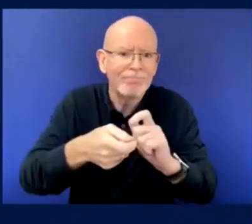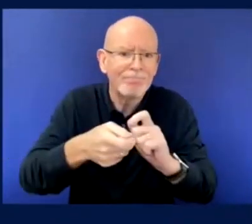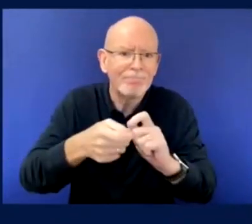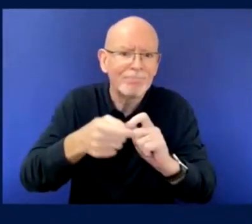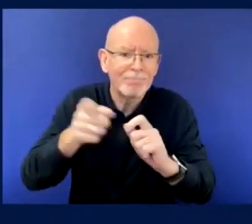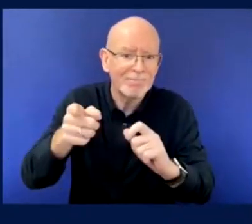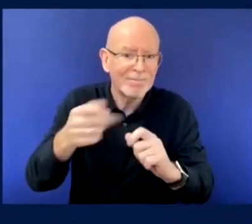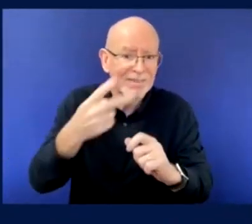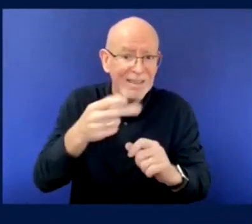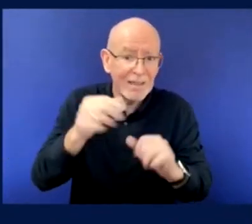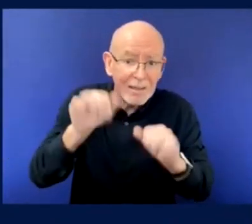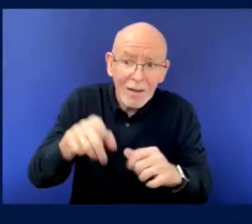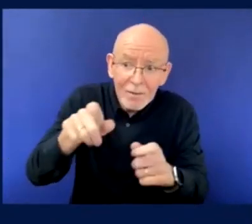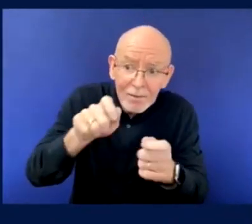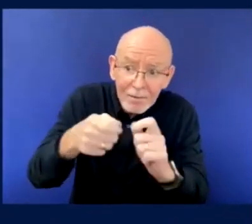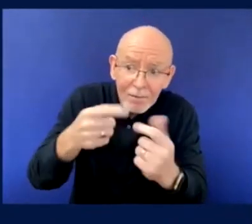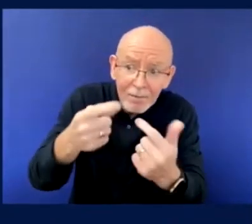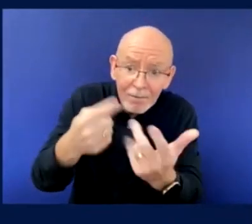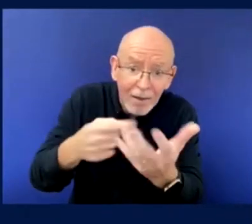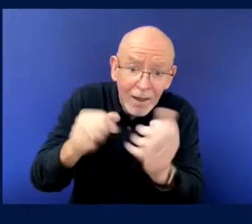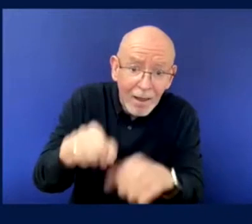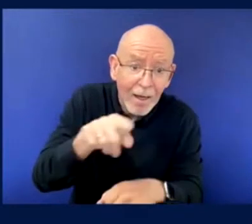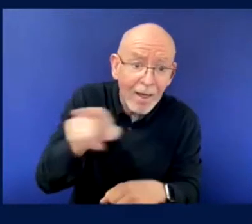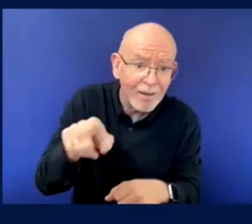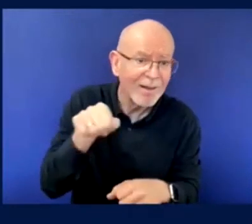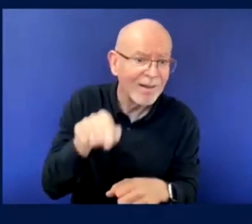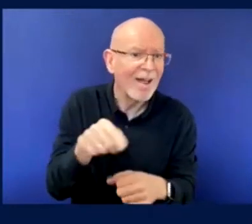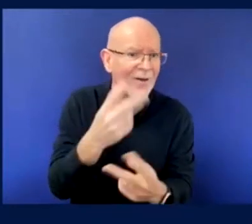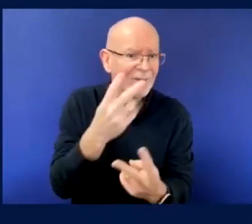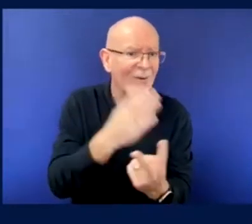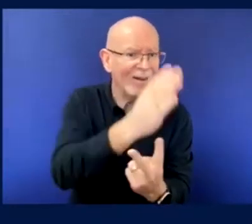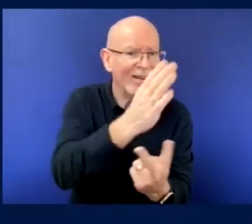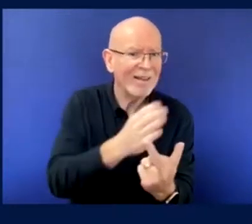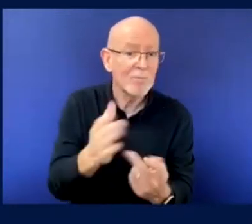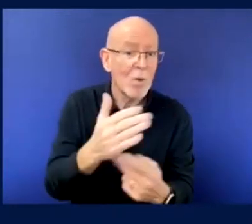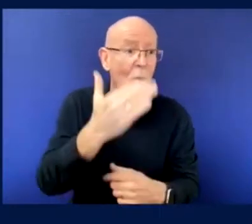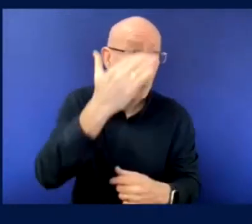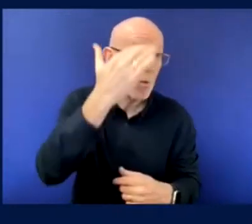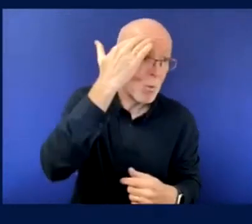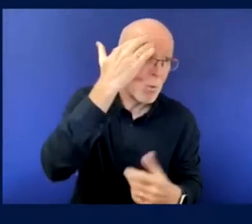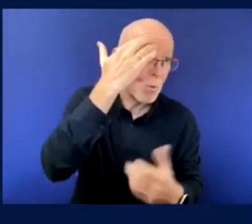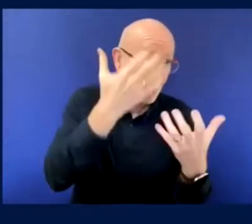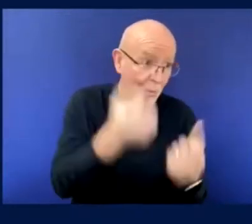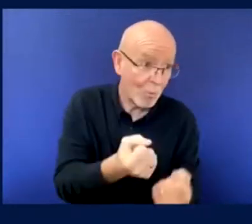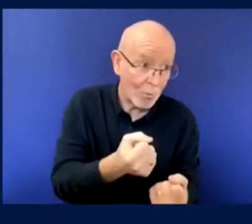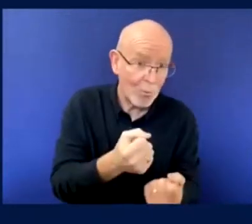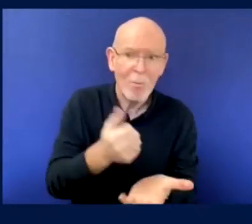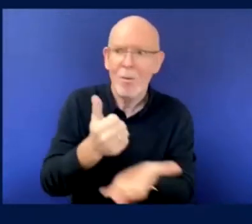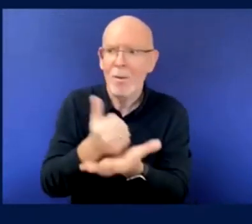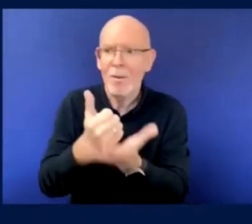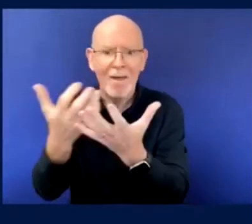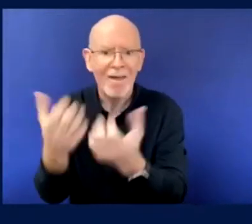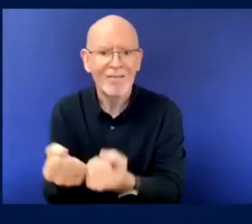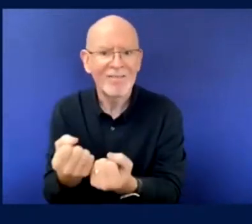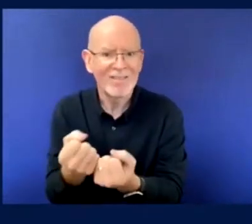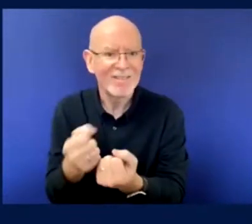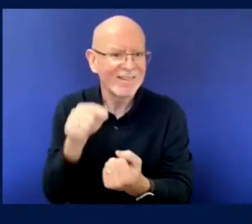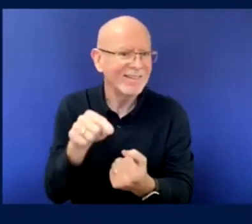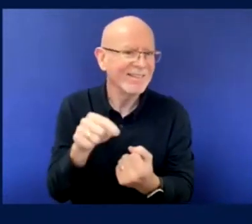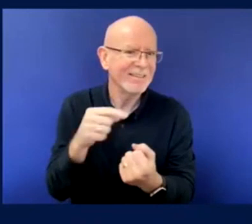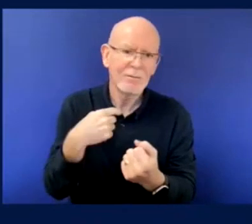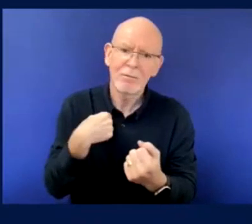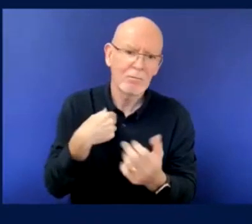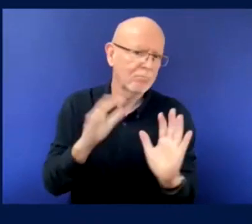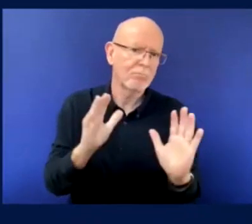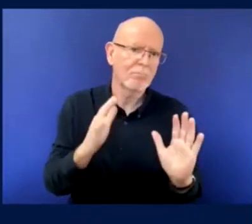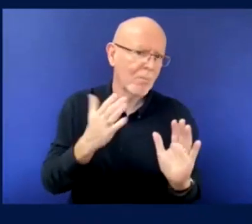call the club or the ticket office, that they know where the tickets get, where the spaces is. So I have to